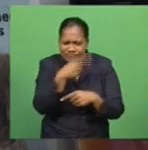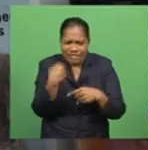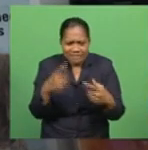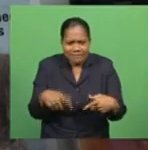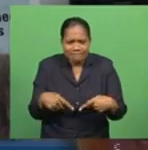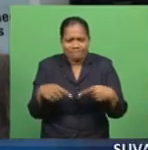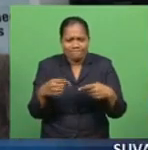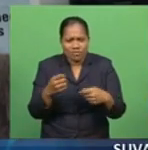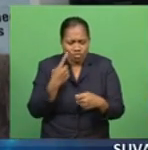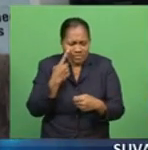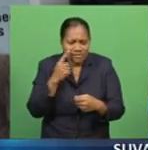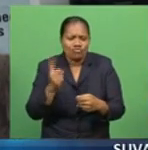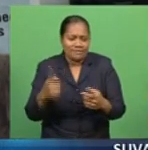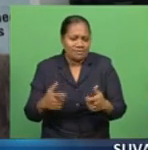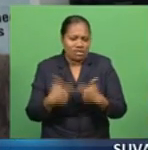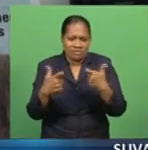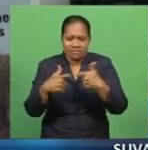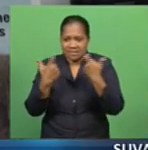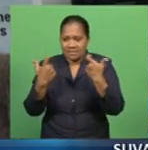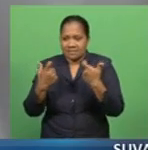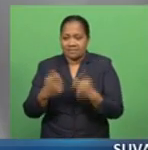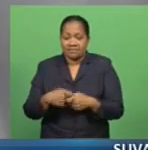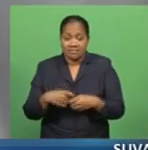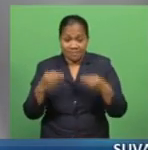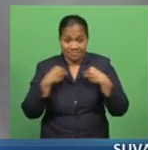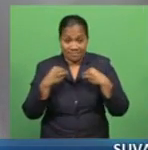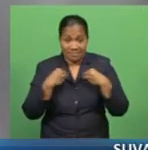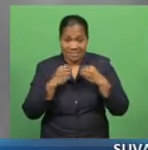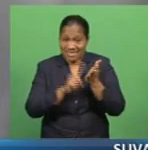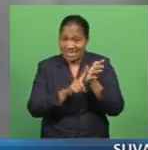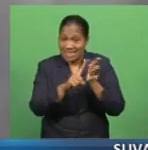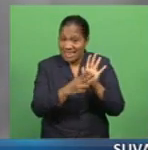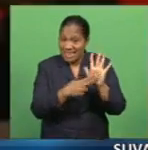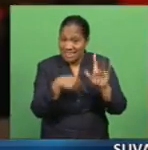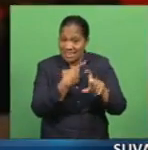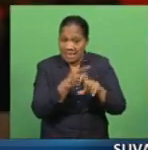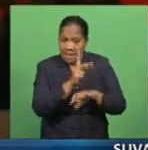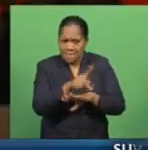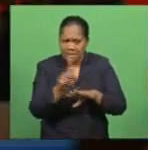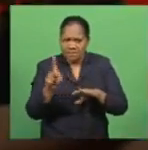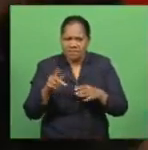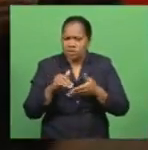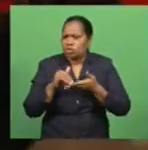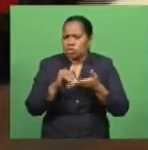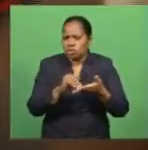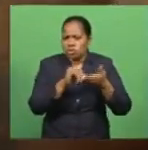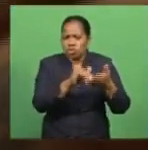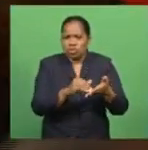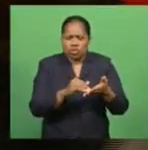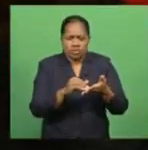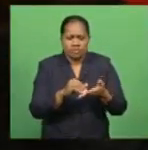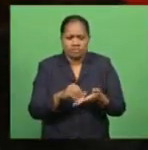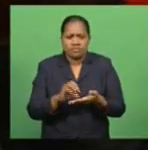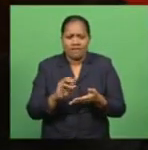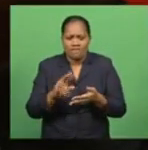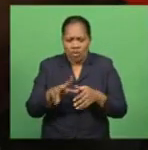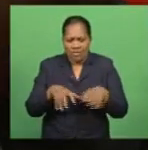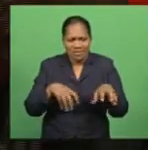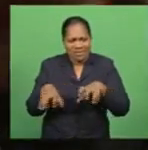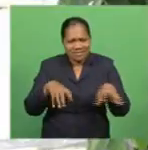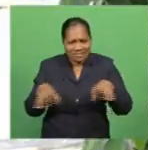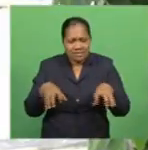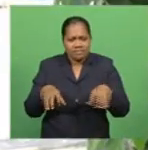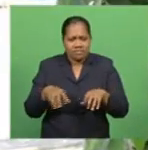Business Link Pacific is offering free business advice through its partners to help grow economic activity. They follow the step-by-step